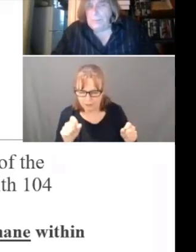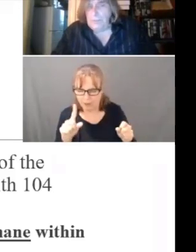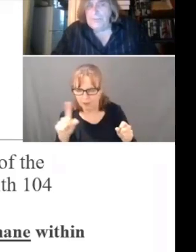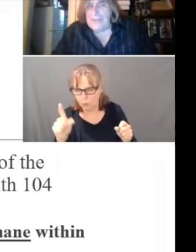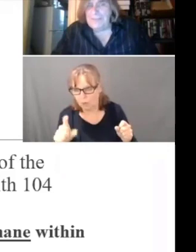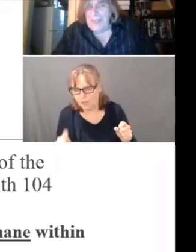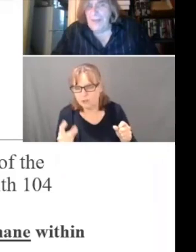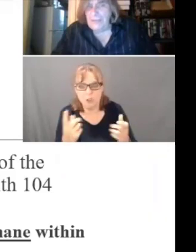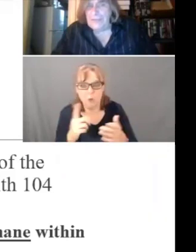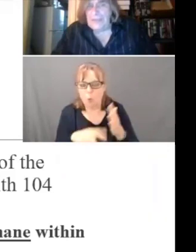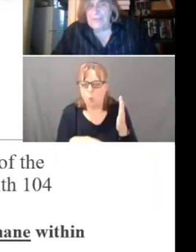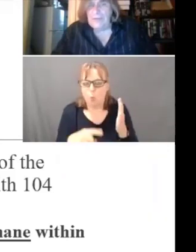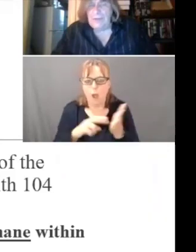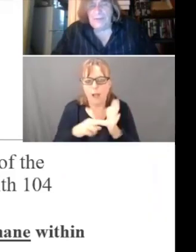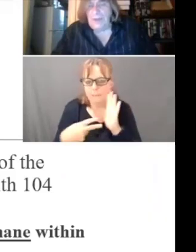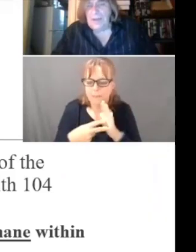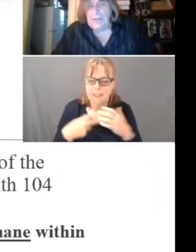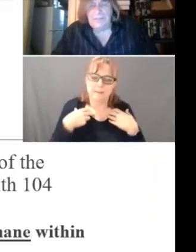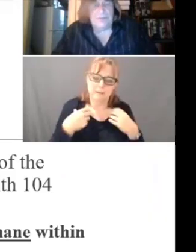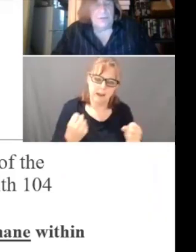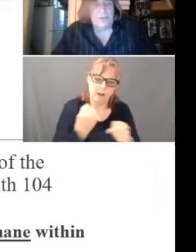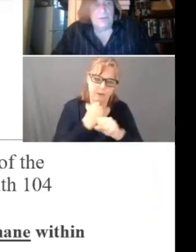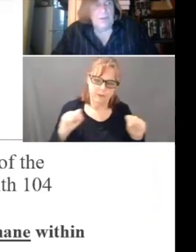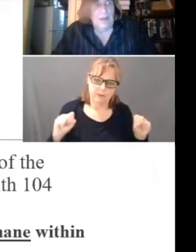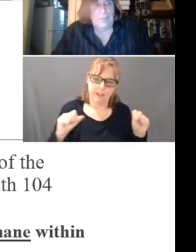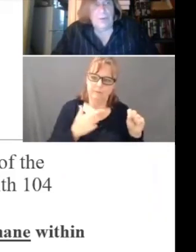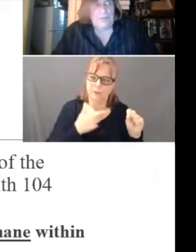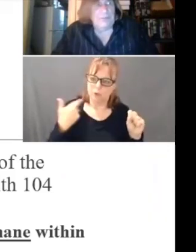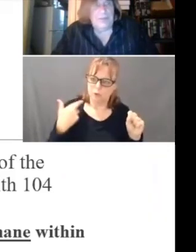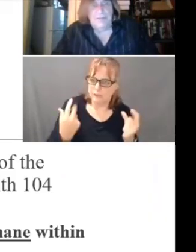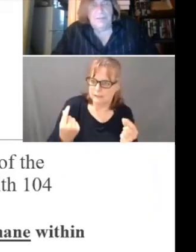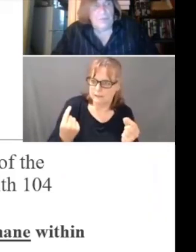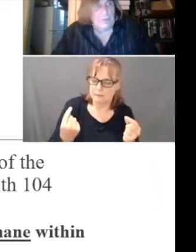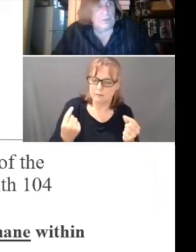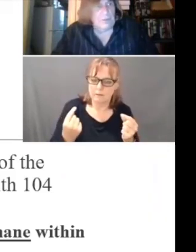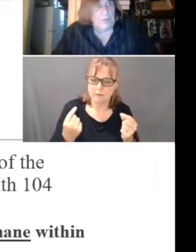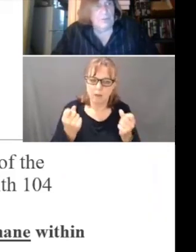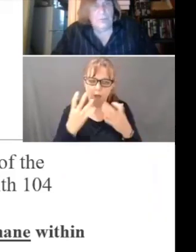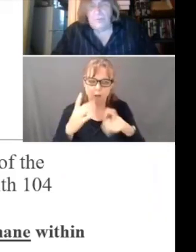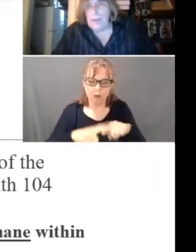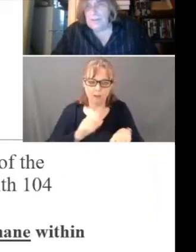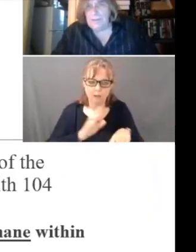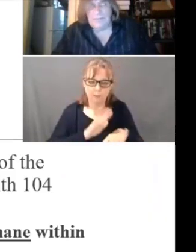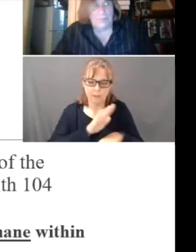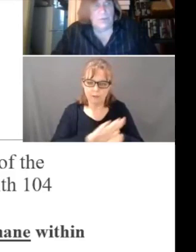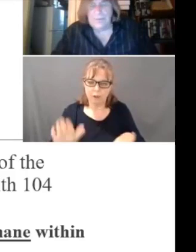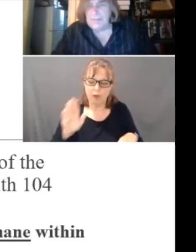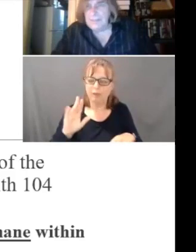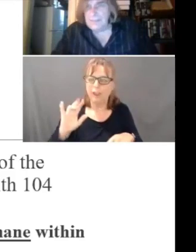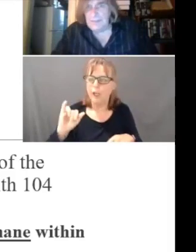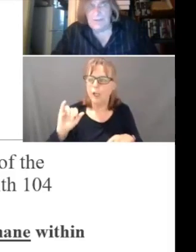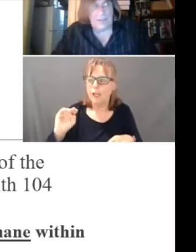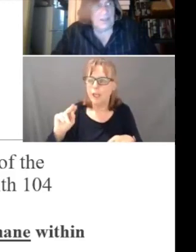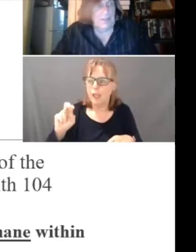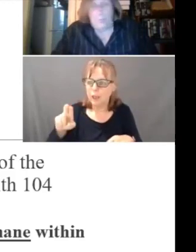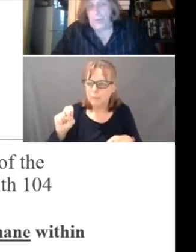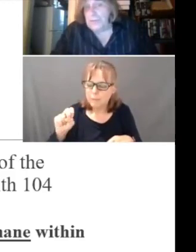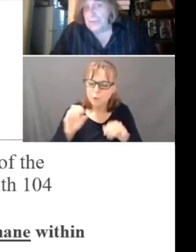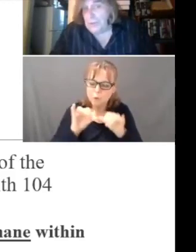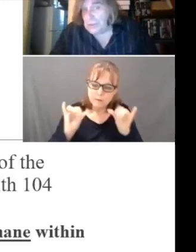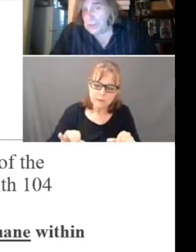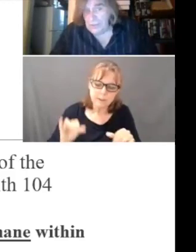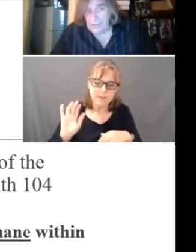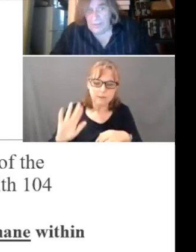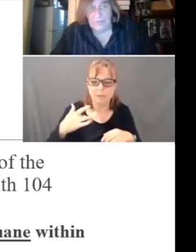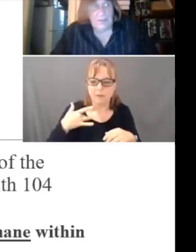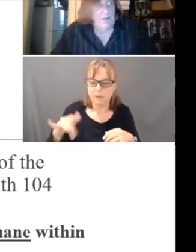What presents a health or safety risk. A lot has to do with a person's individual immune response system or the sensitivity person